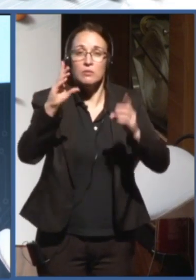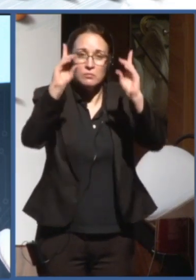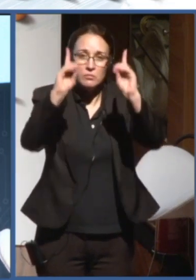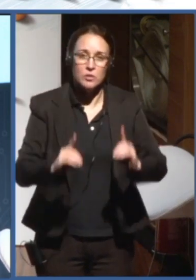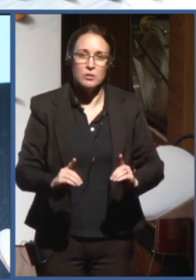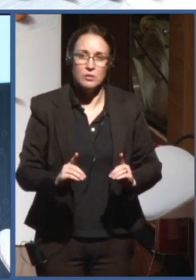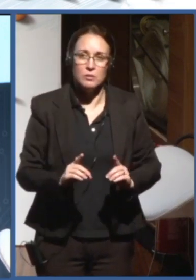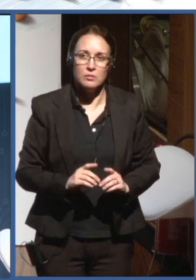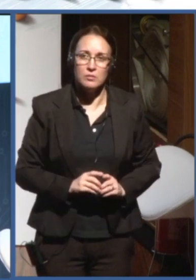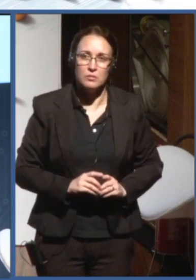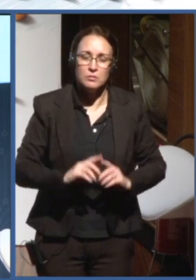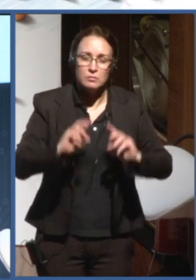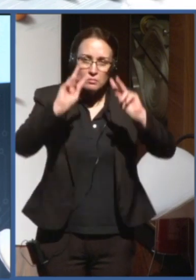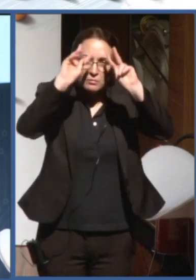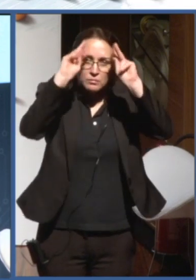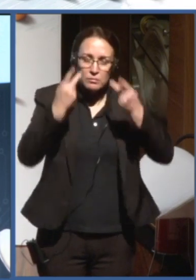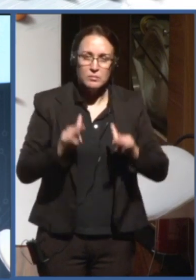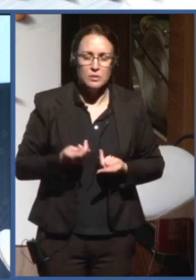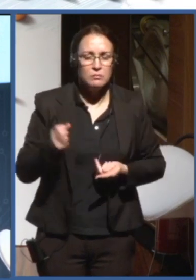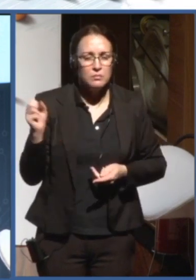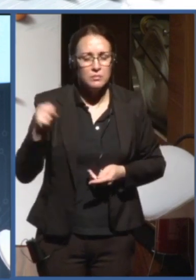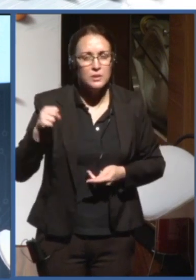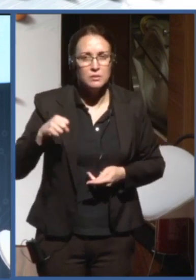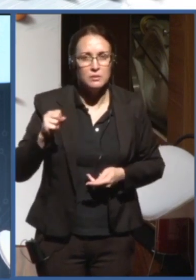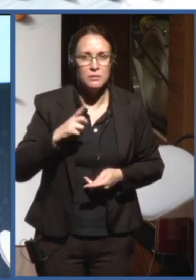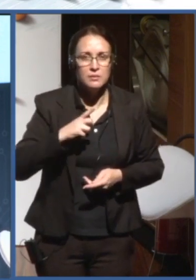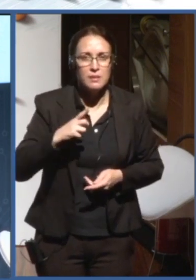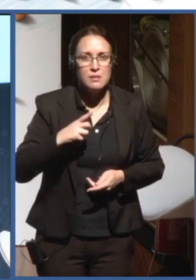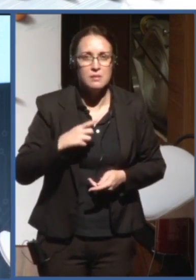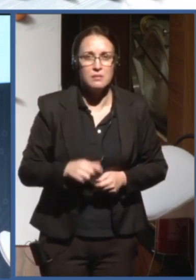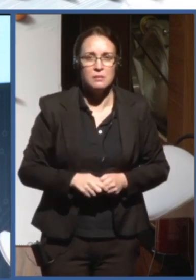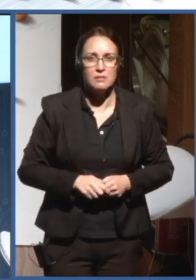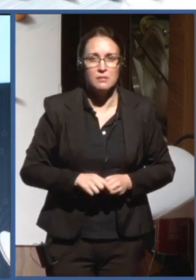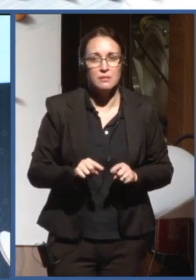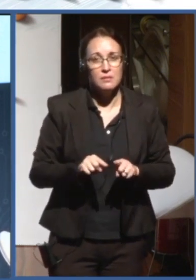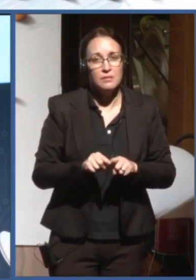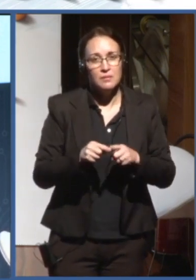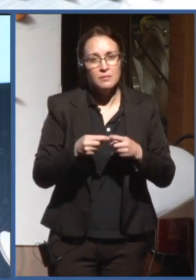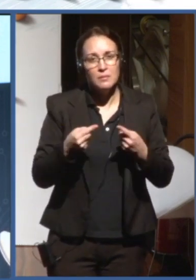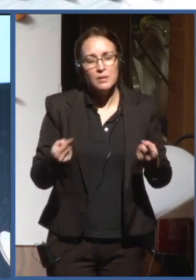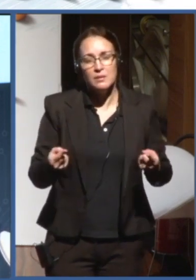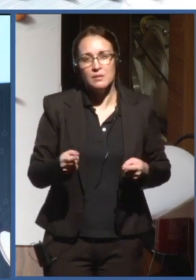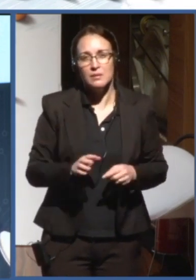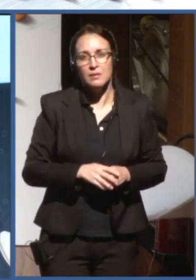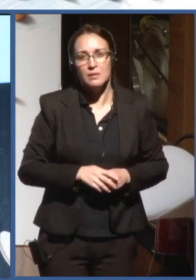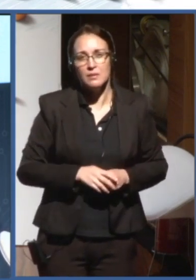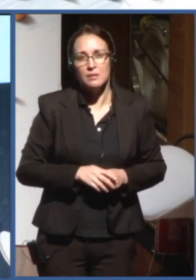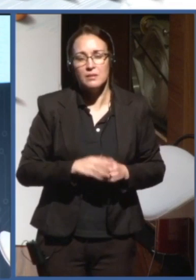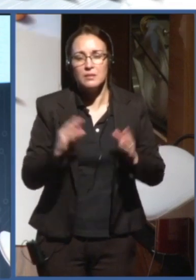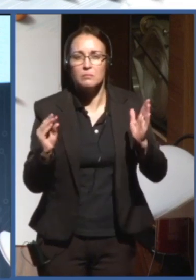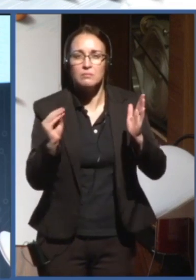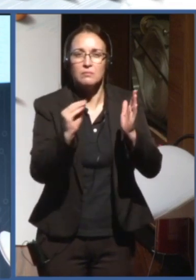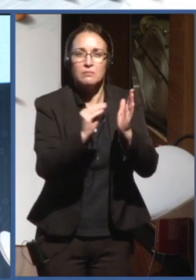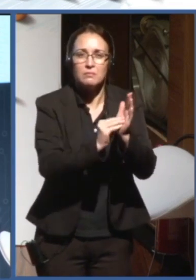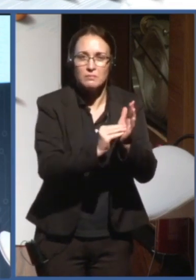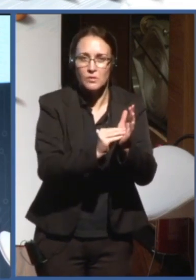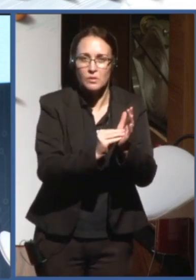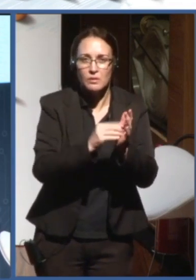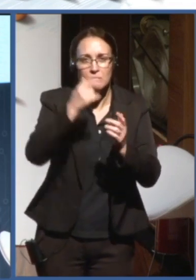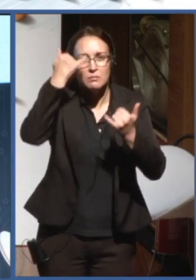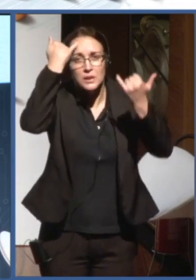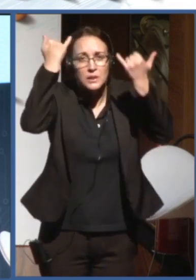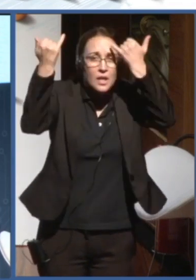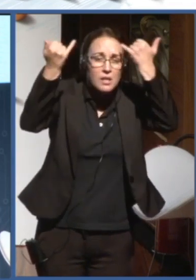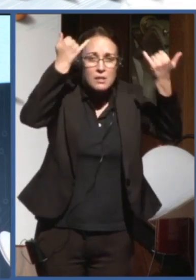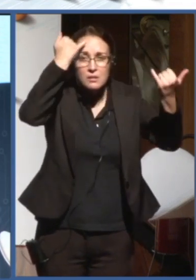back, and since the inception, since the pre-deployment of any of those ideas, they take into account a human